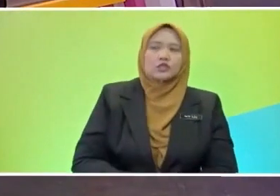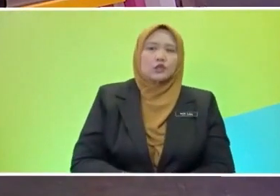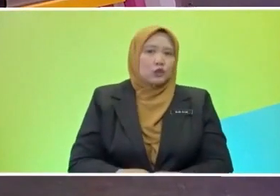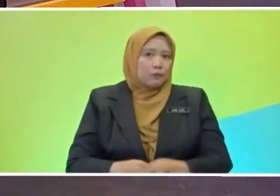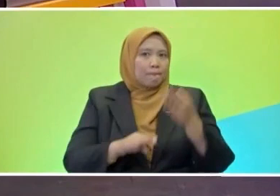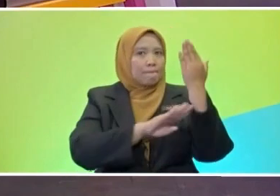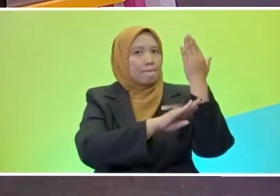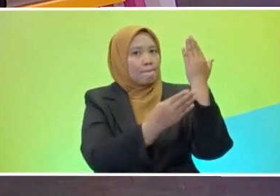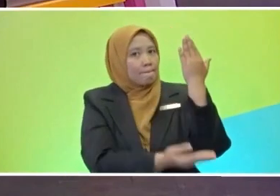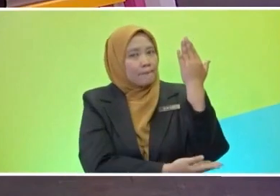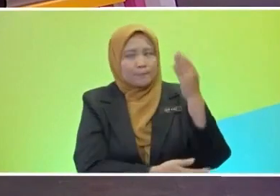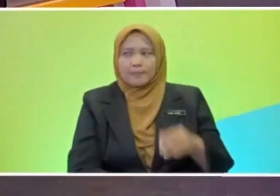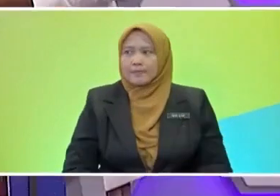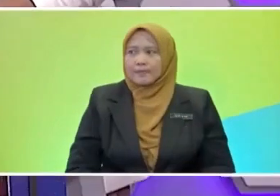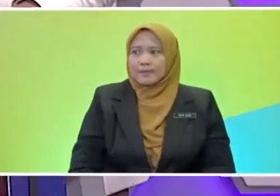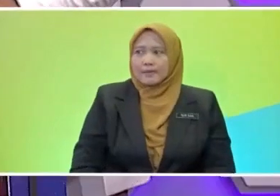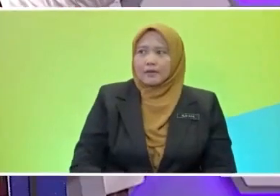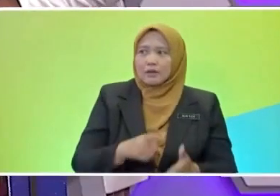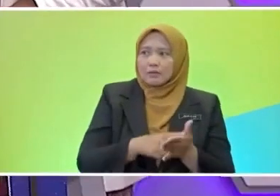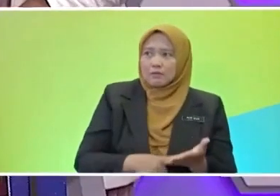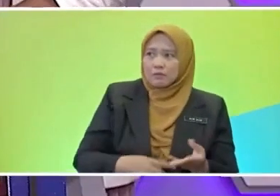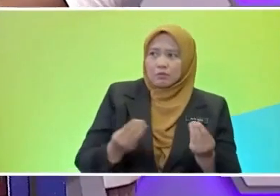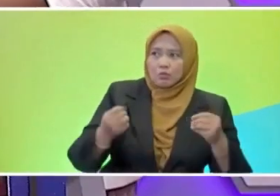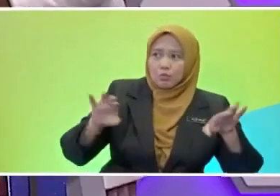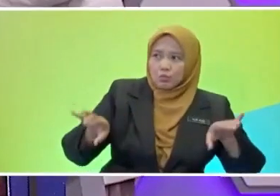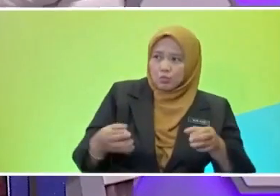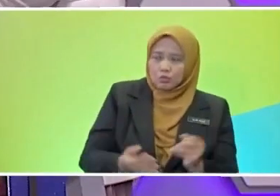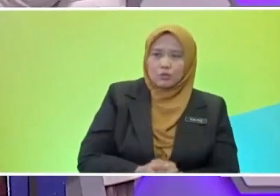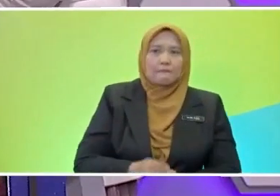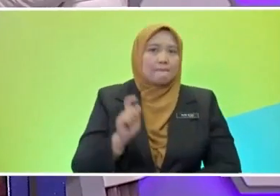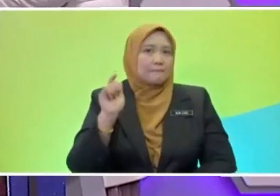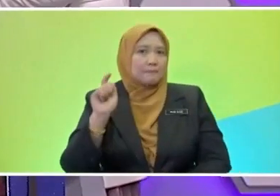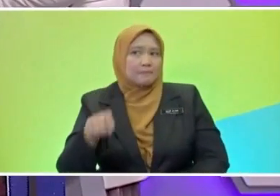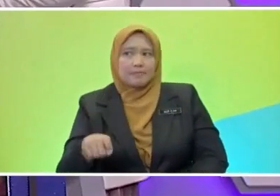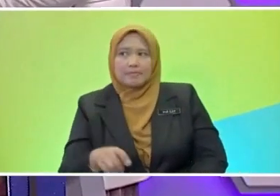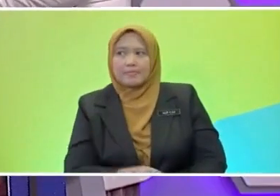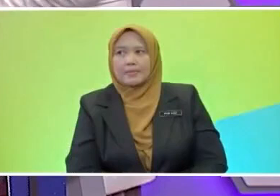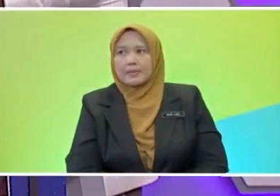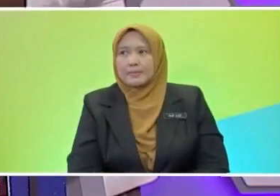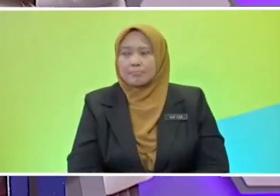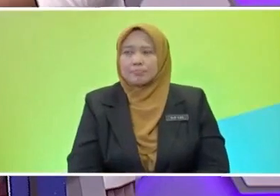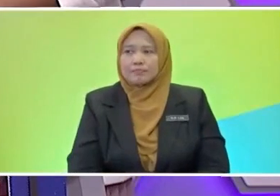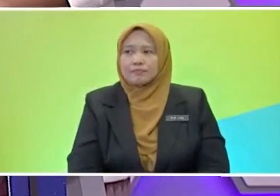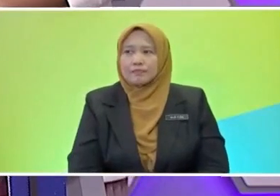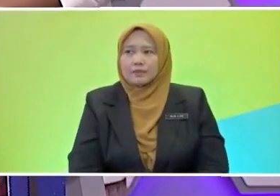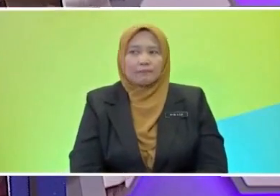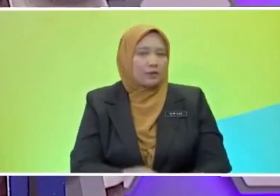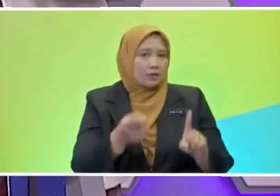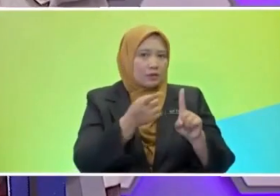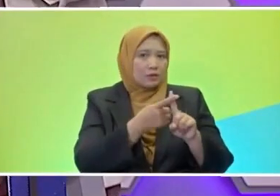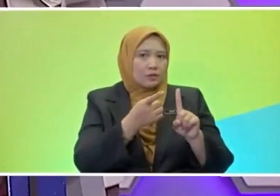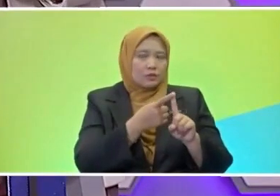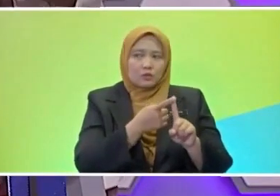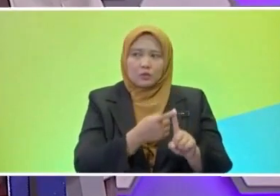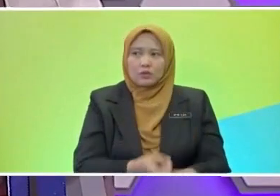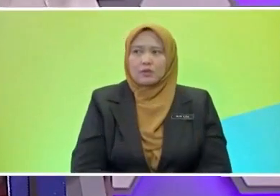right. eight verbs. What you have to do is, you need to, okay, for example, you